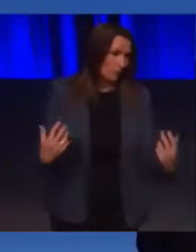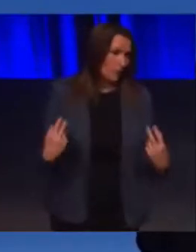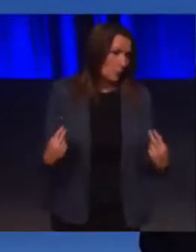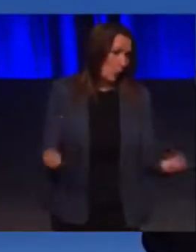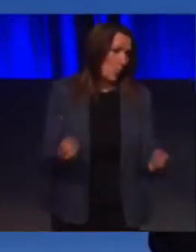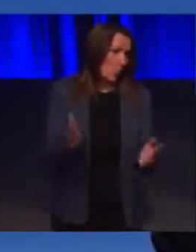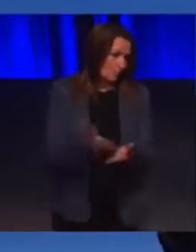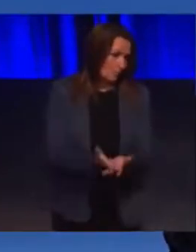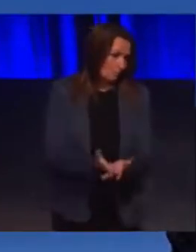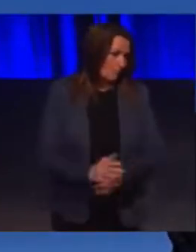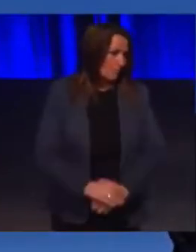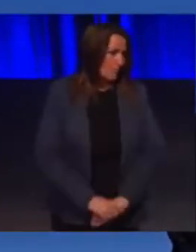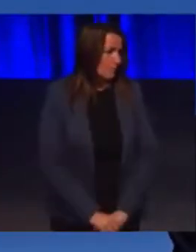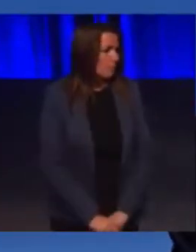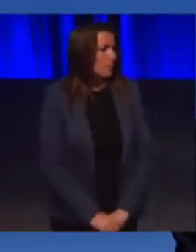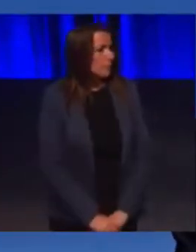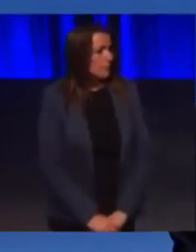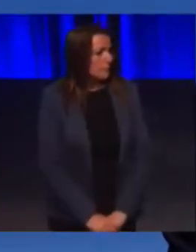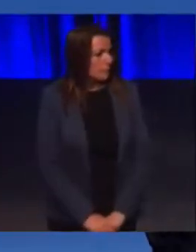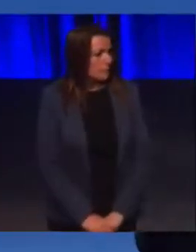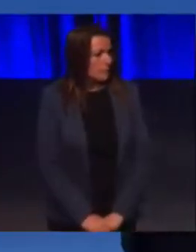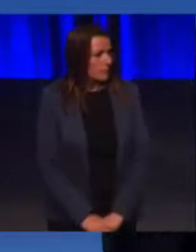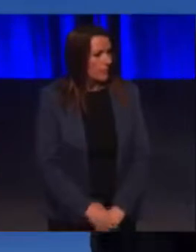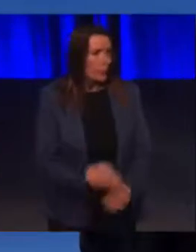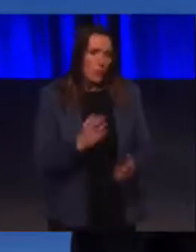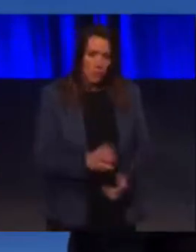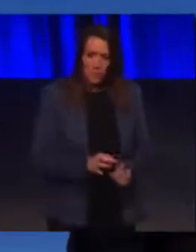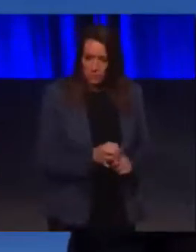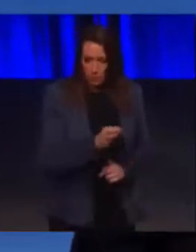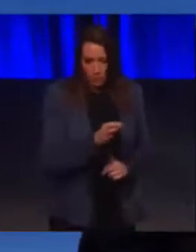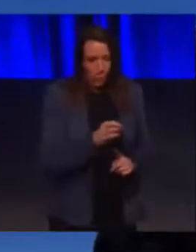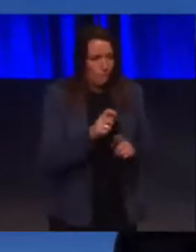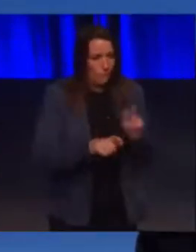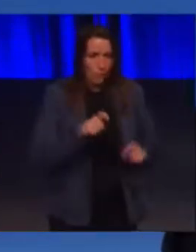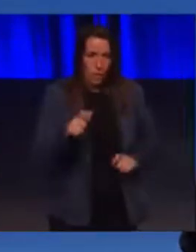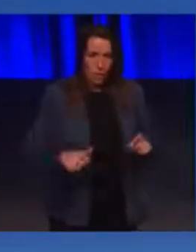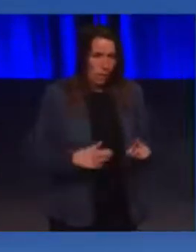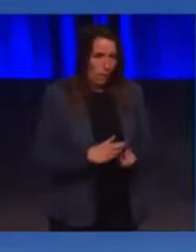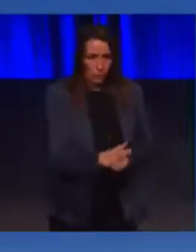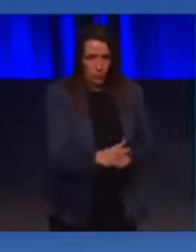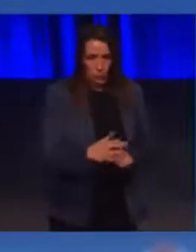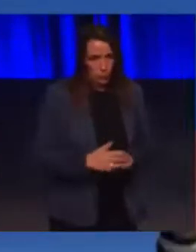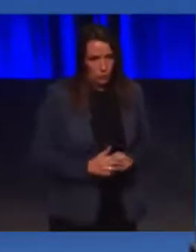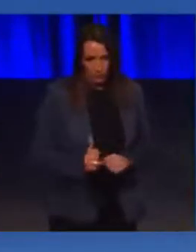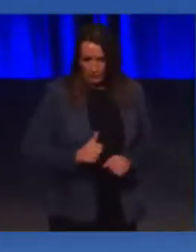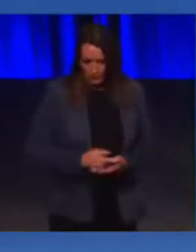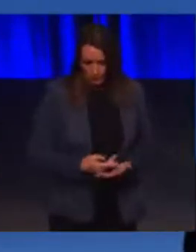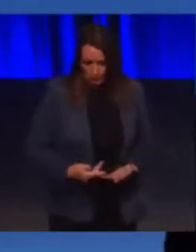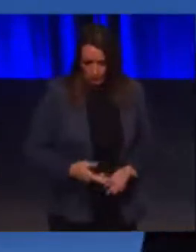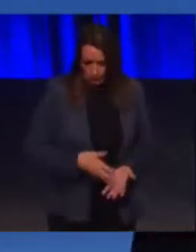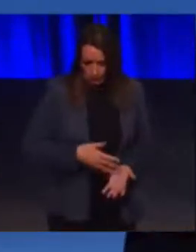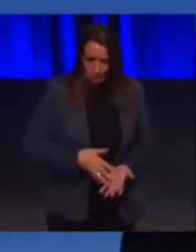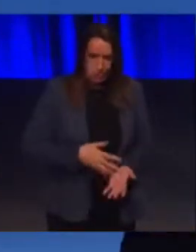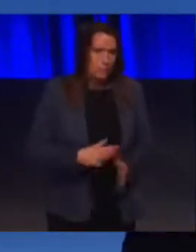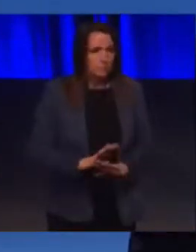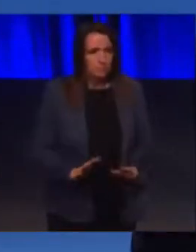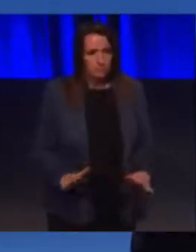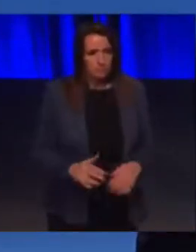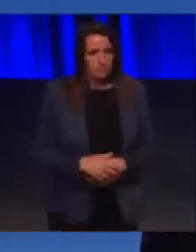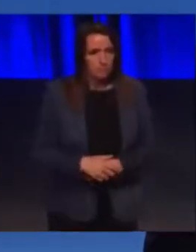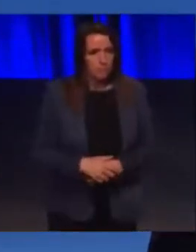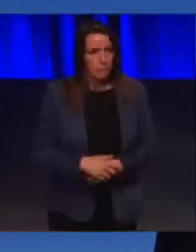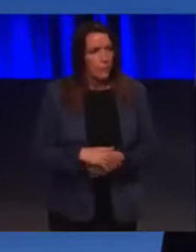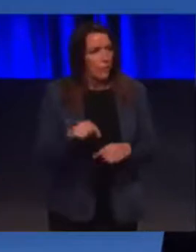I am sure. And we must do better in this regard. But this is not just about the